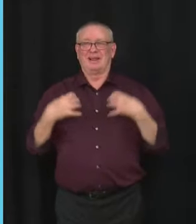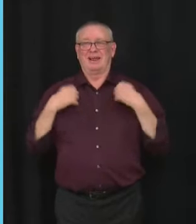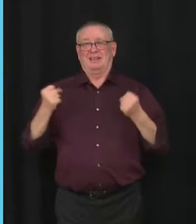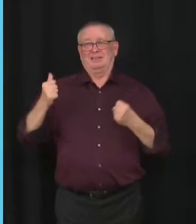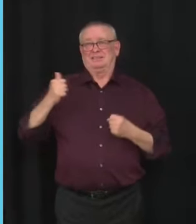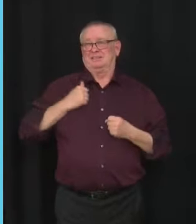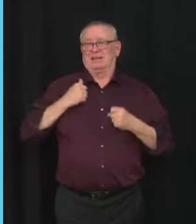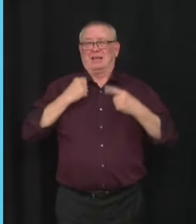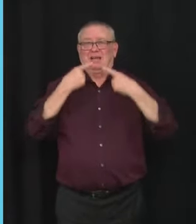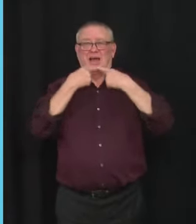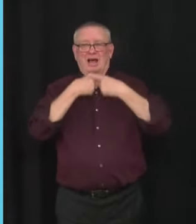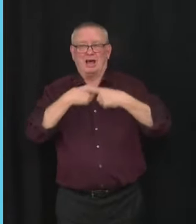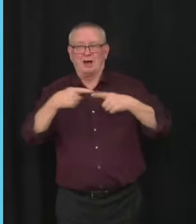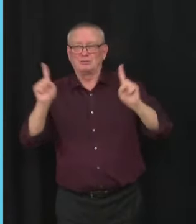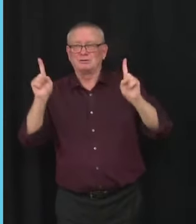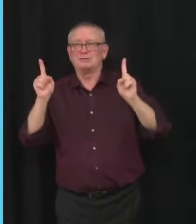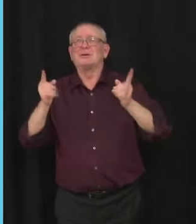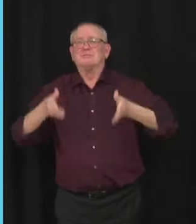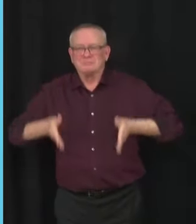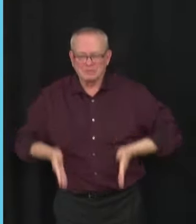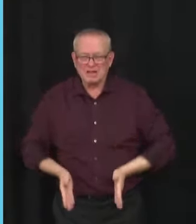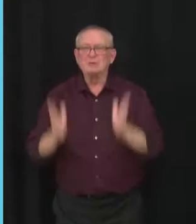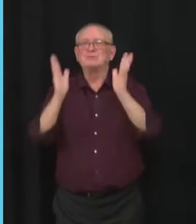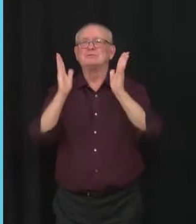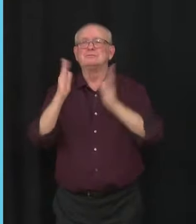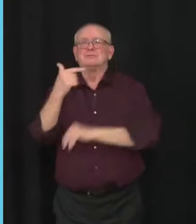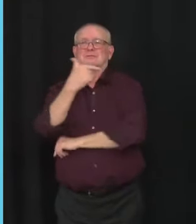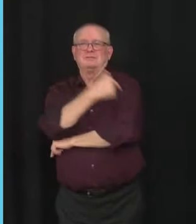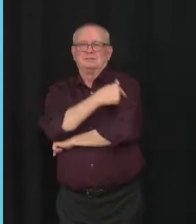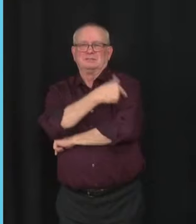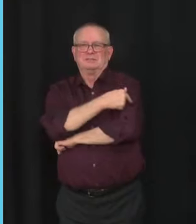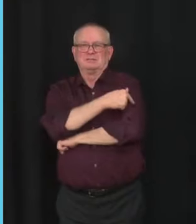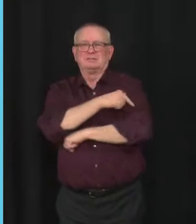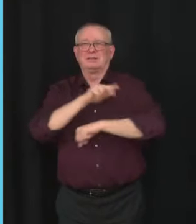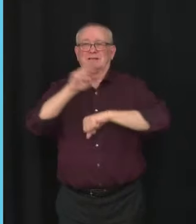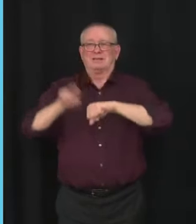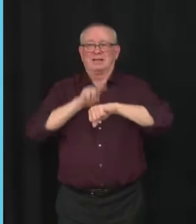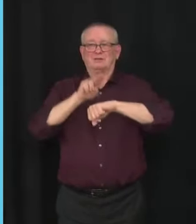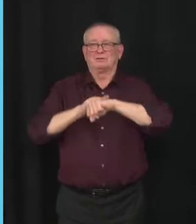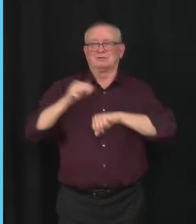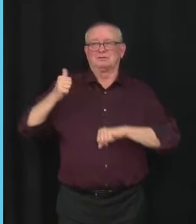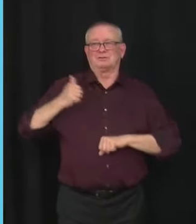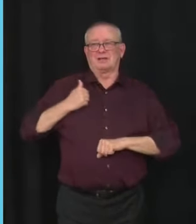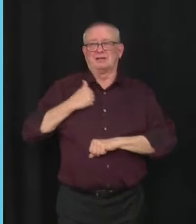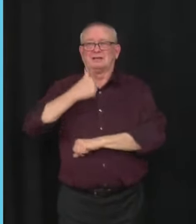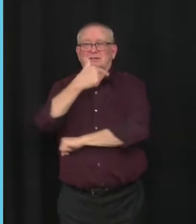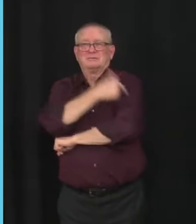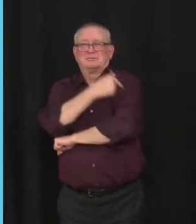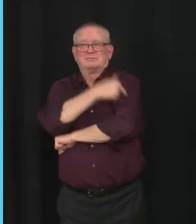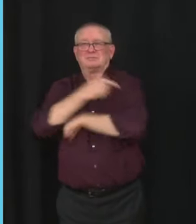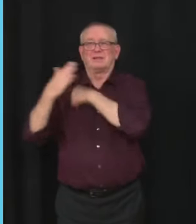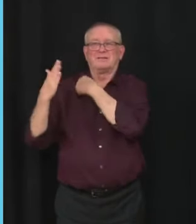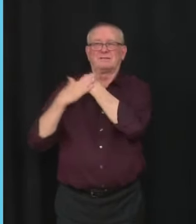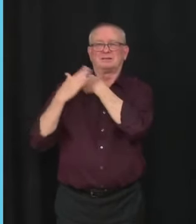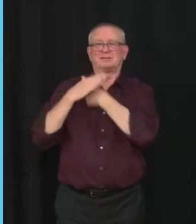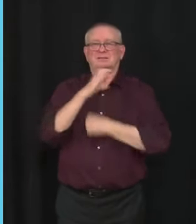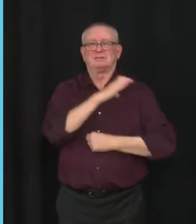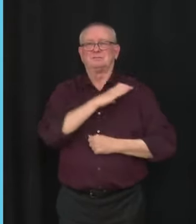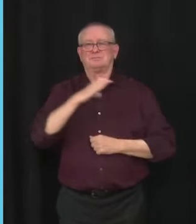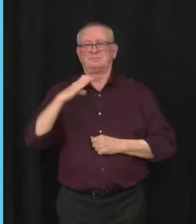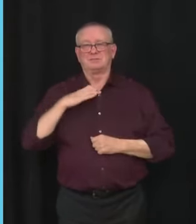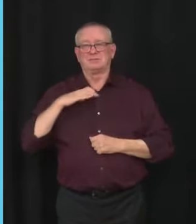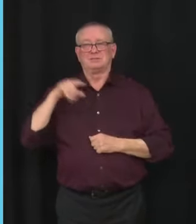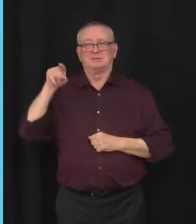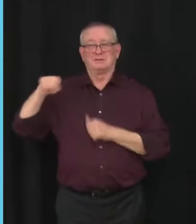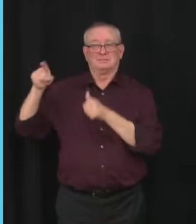Immunization released its recommendations on extending the interval between first and second doses for children to at least eight weeks.